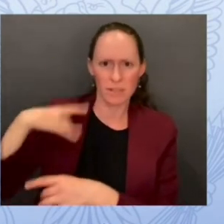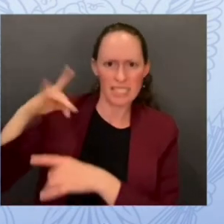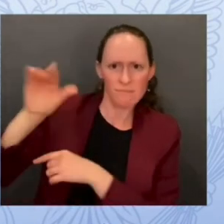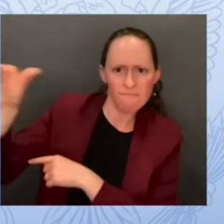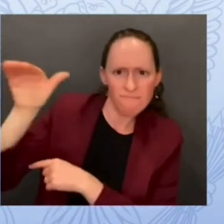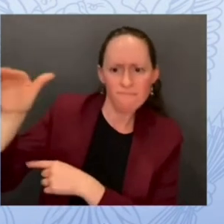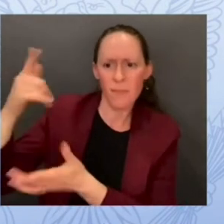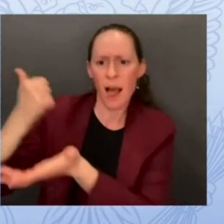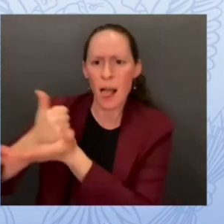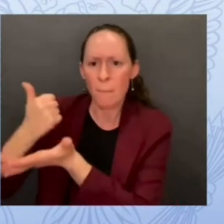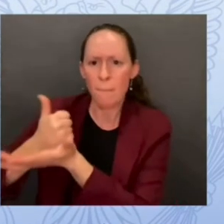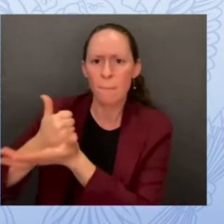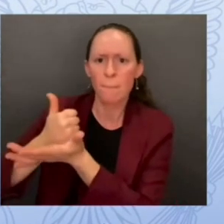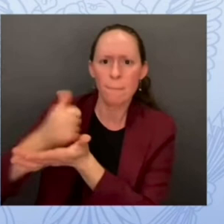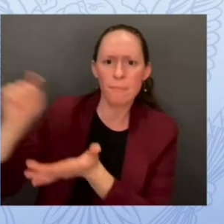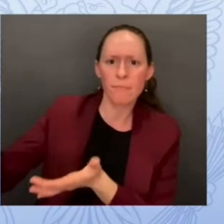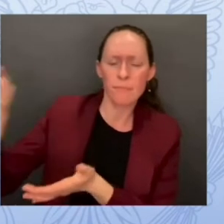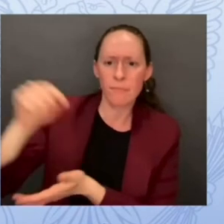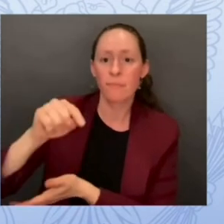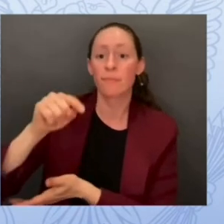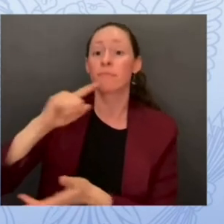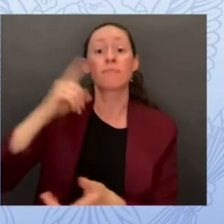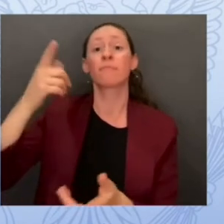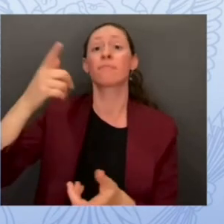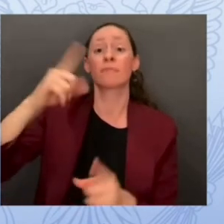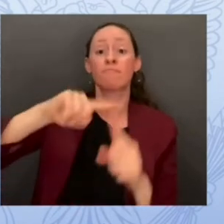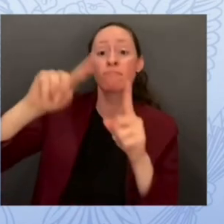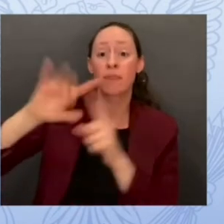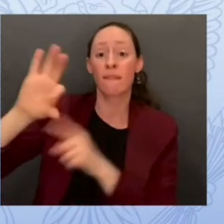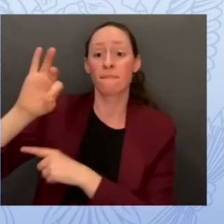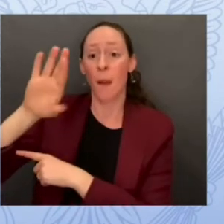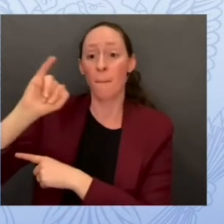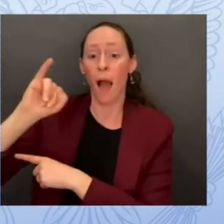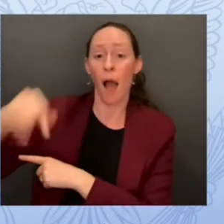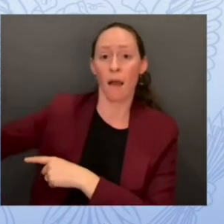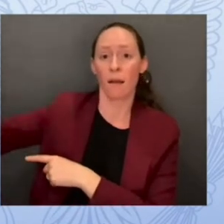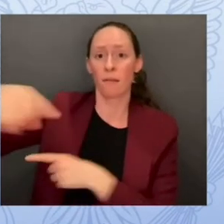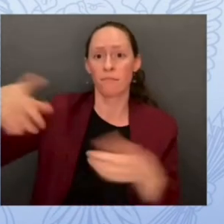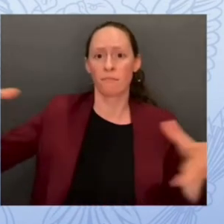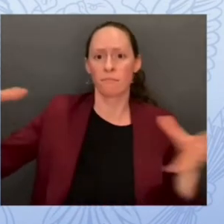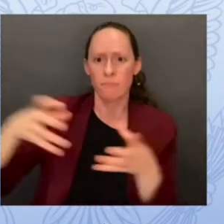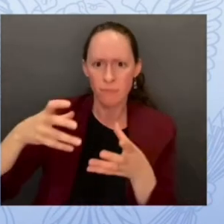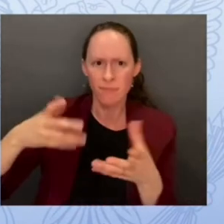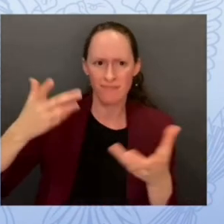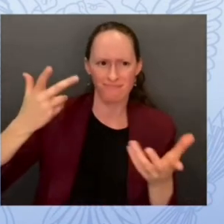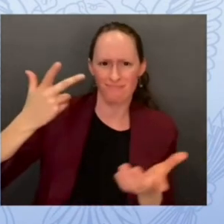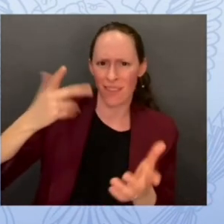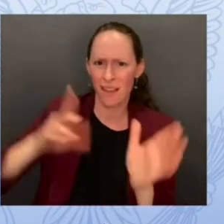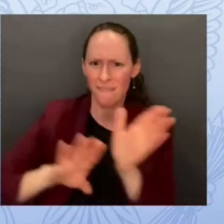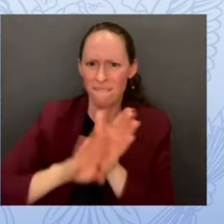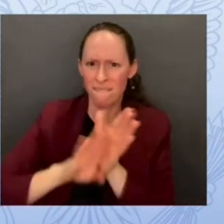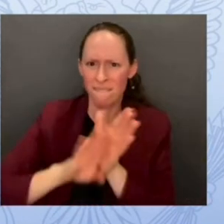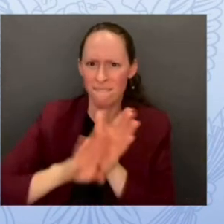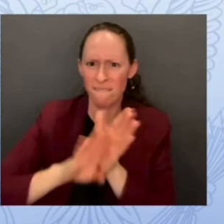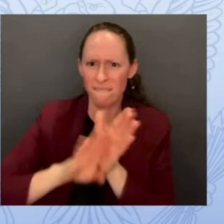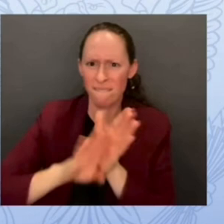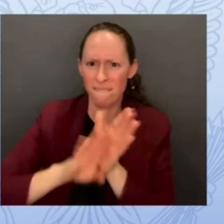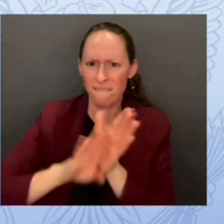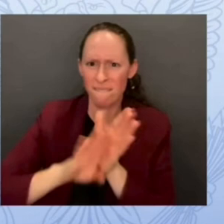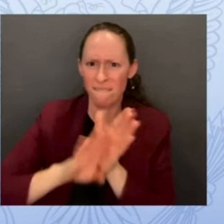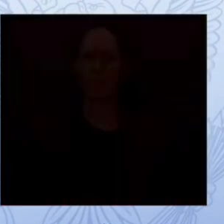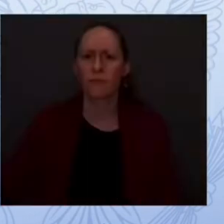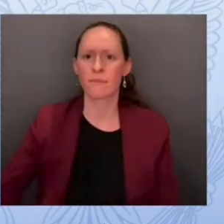entities in our house co-managing the situation was incredibly powerful but let me speak very briefly about